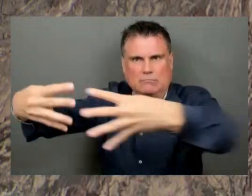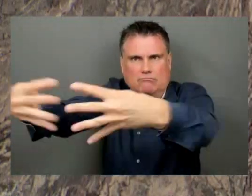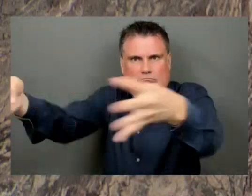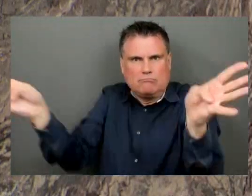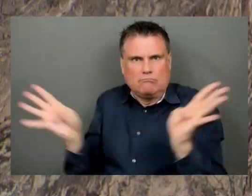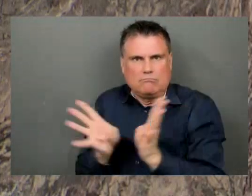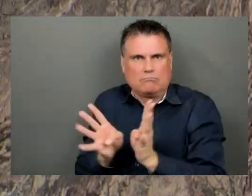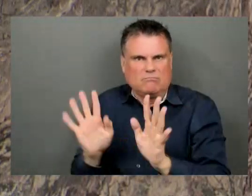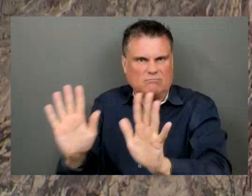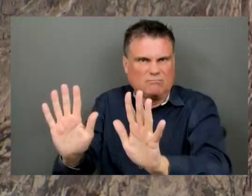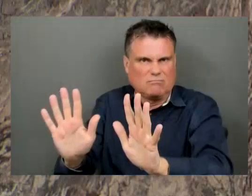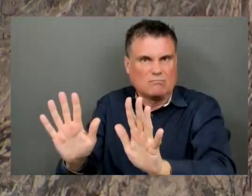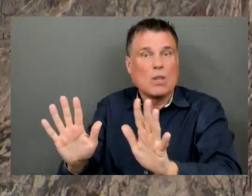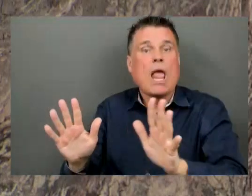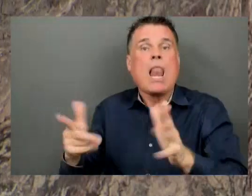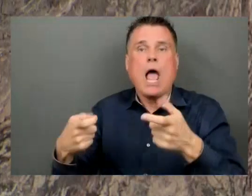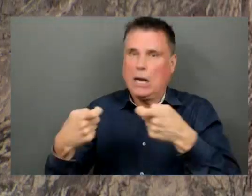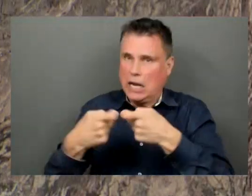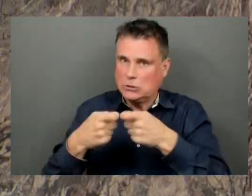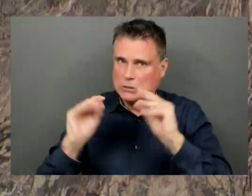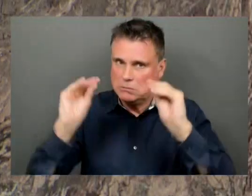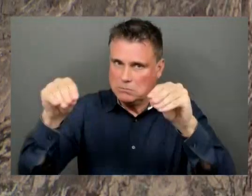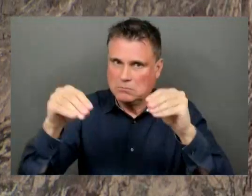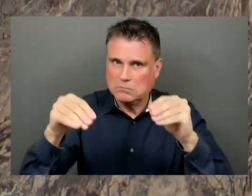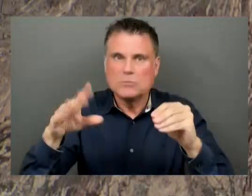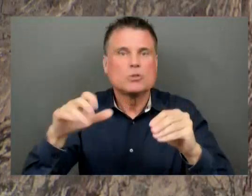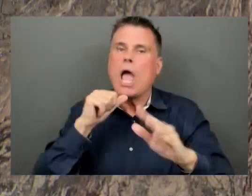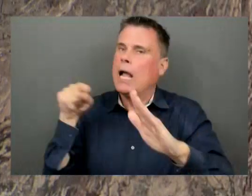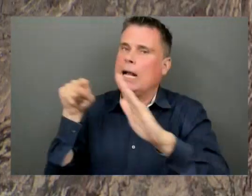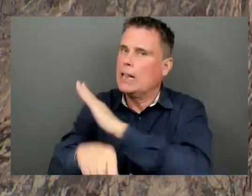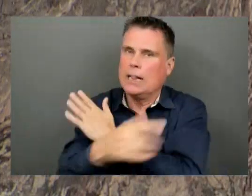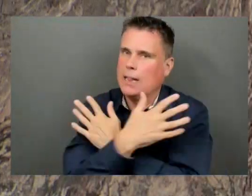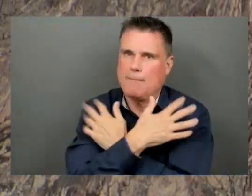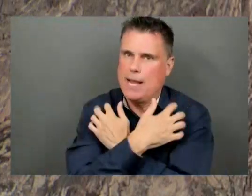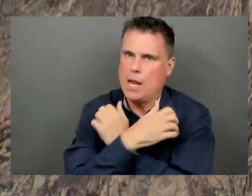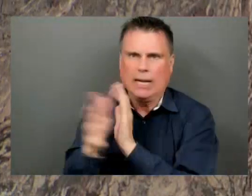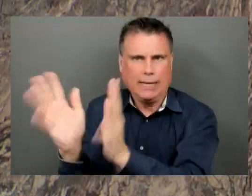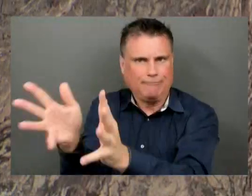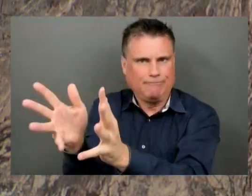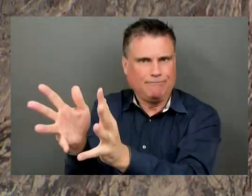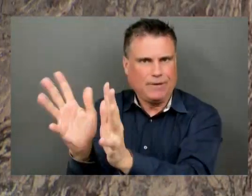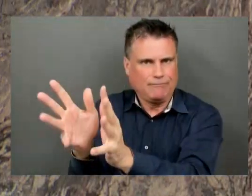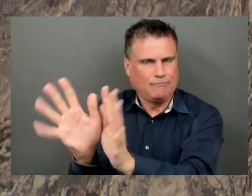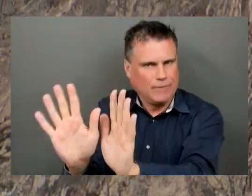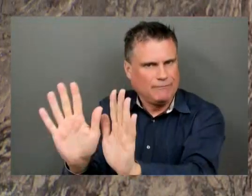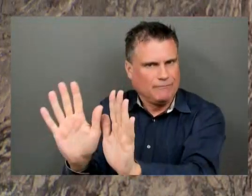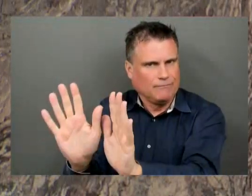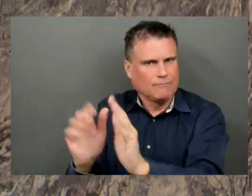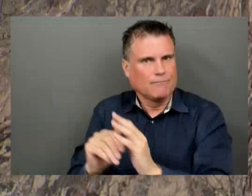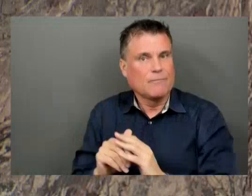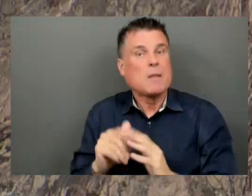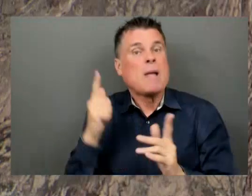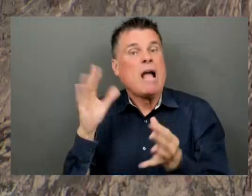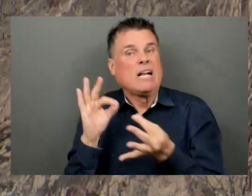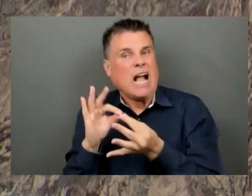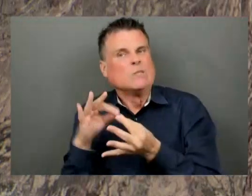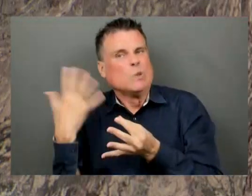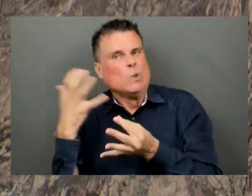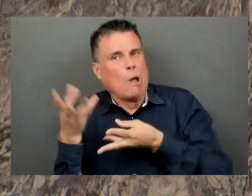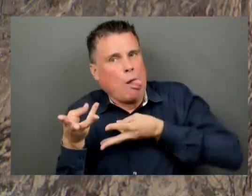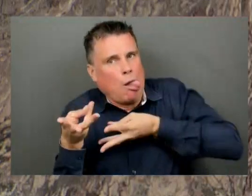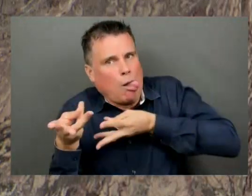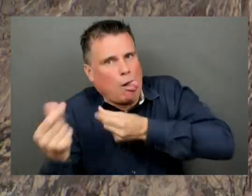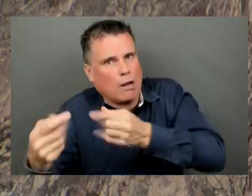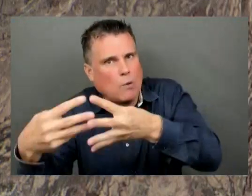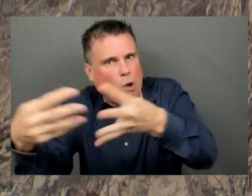humane, non-lethal and effective method of bear management. But it does cost significant money. When fencing bears out of attractants,